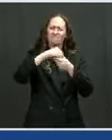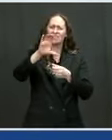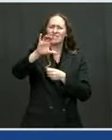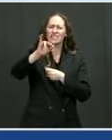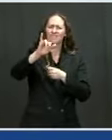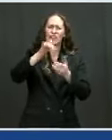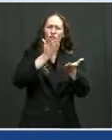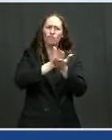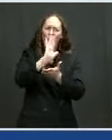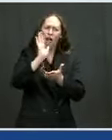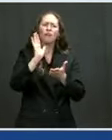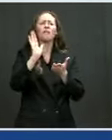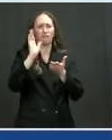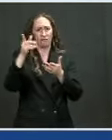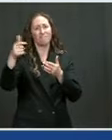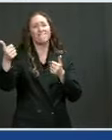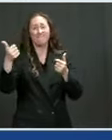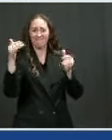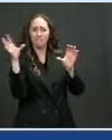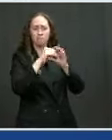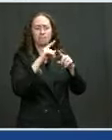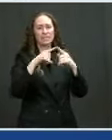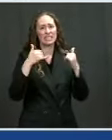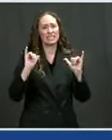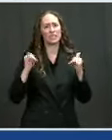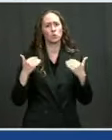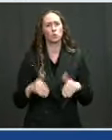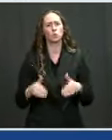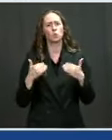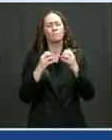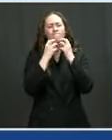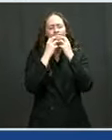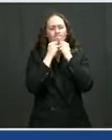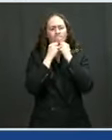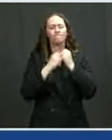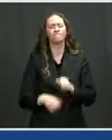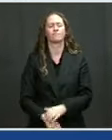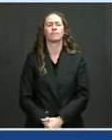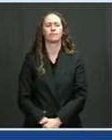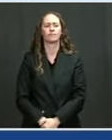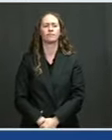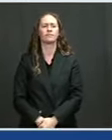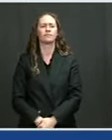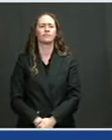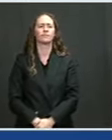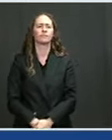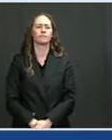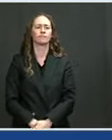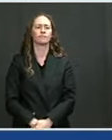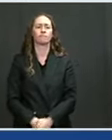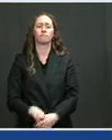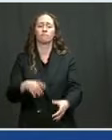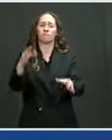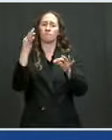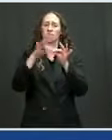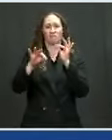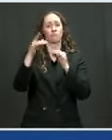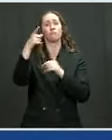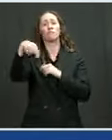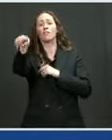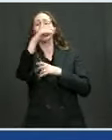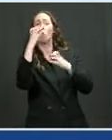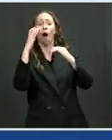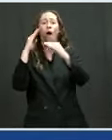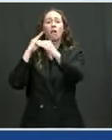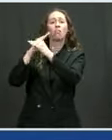that we've not seen in a long, long time. It's simply un-American. It's not, however,